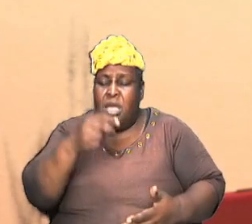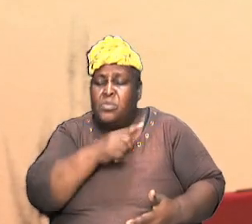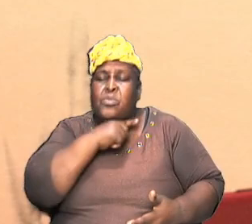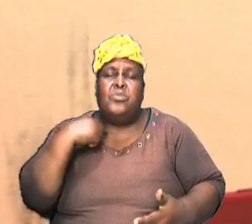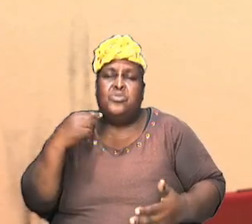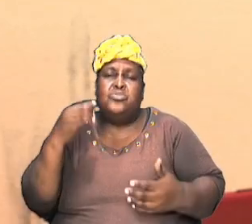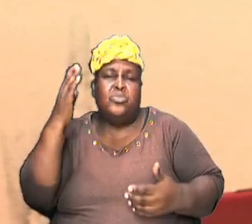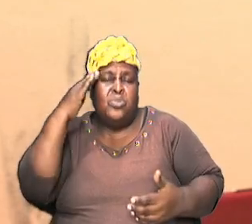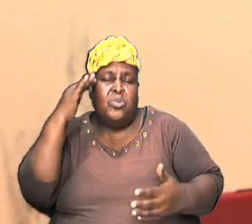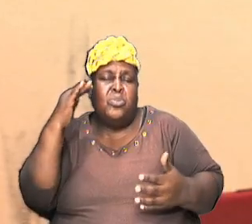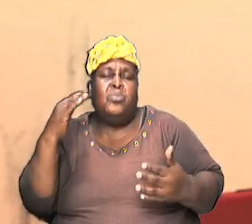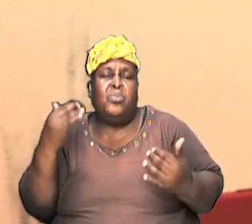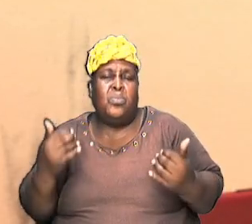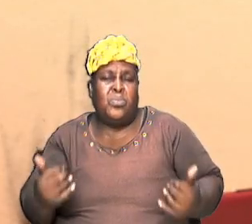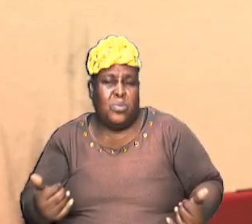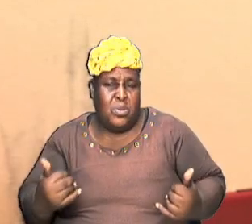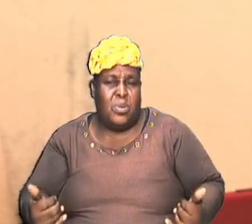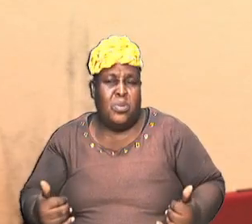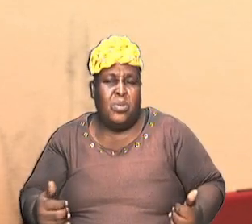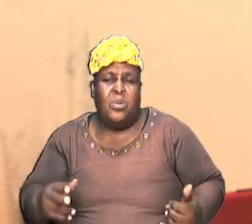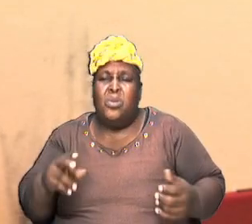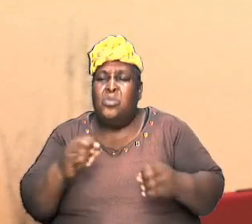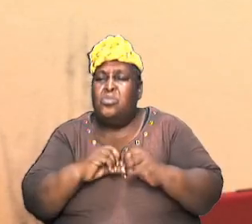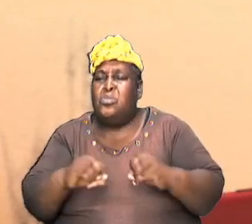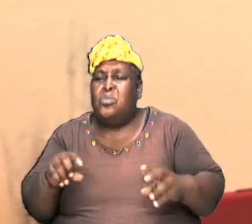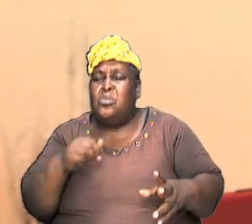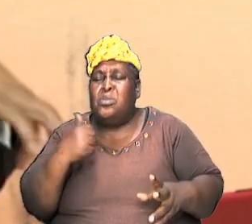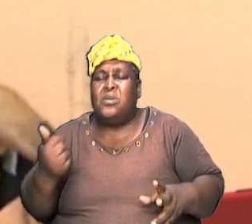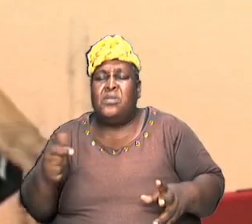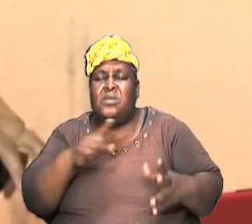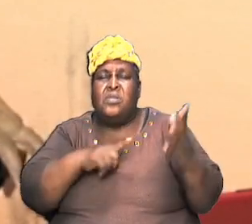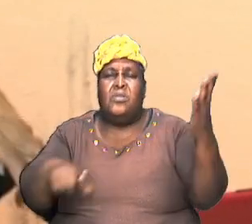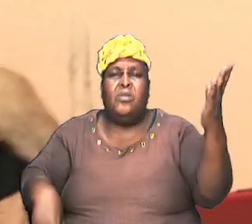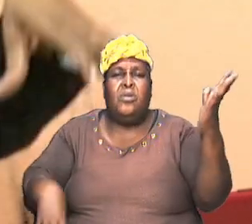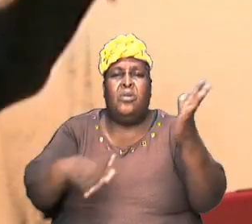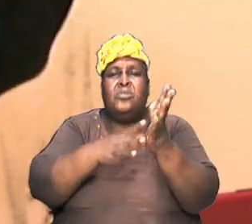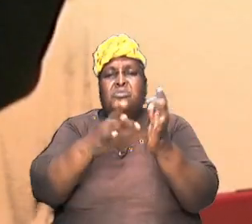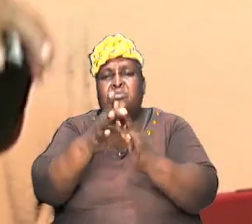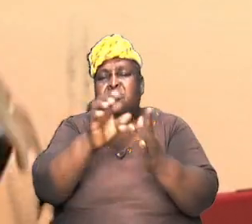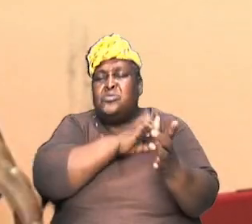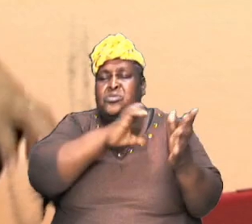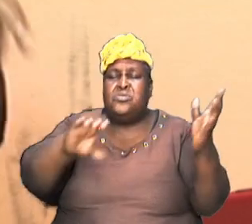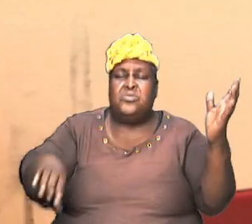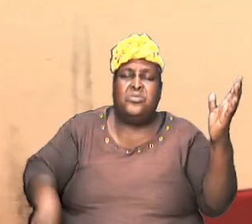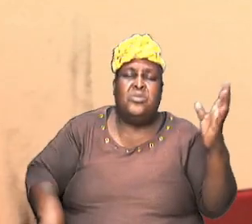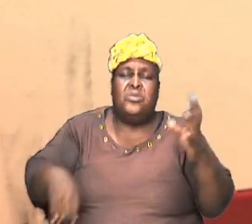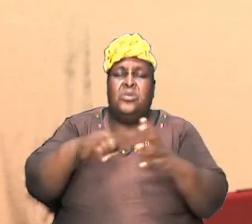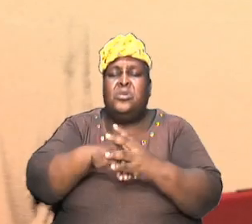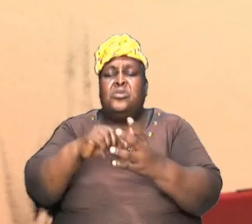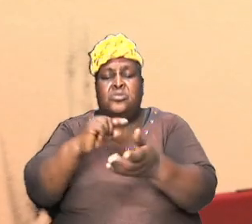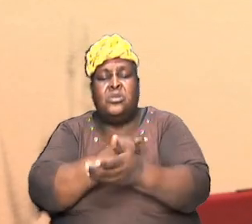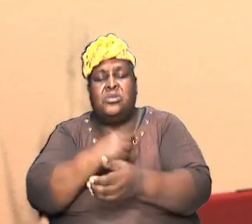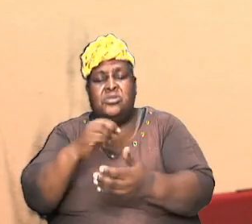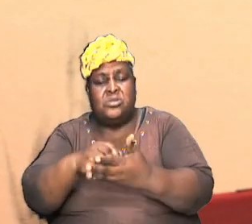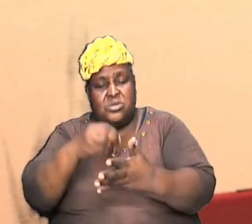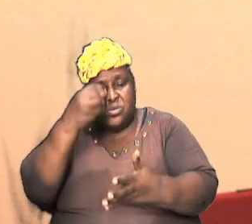to be none other than the Lord Jesus Christ so in Genesis we learn